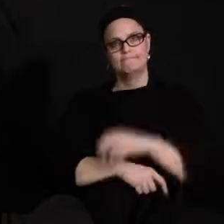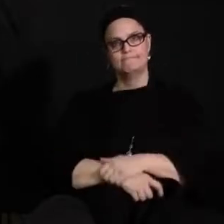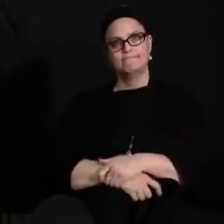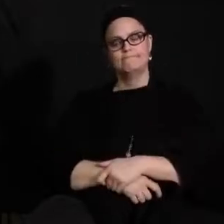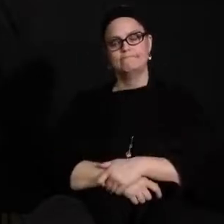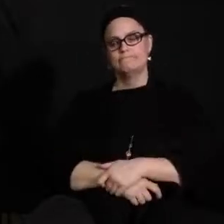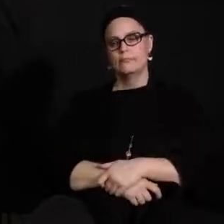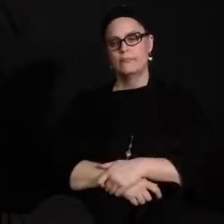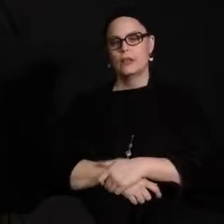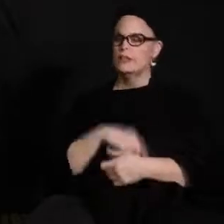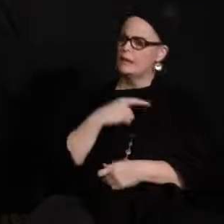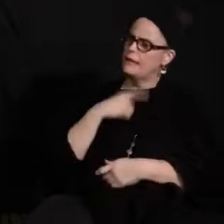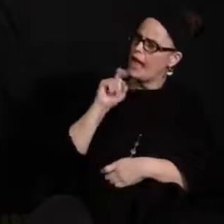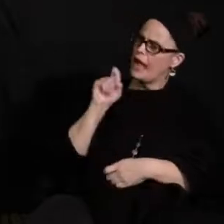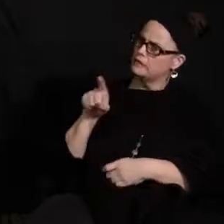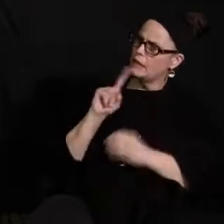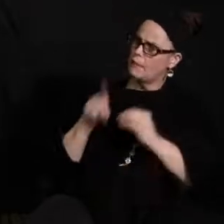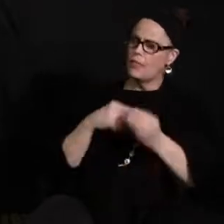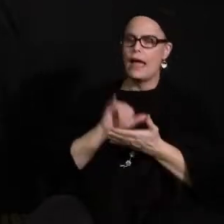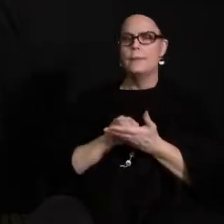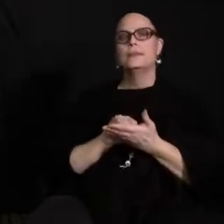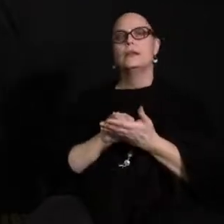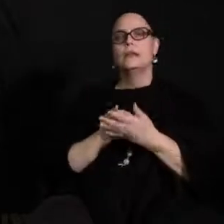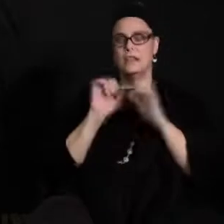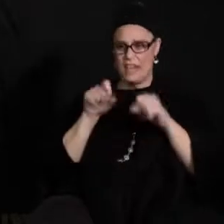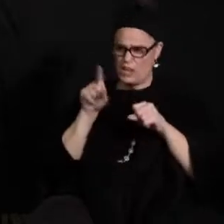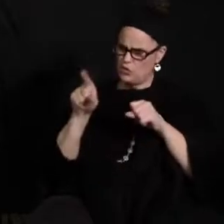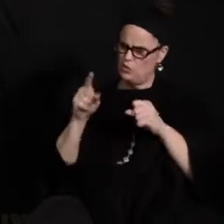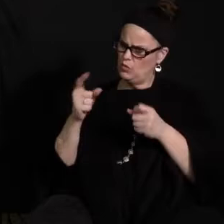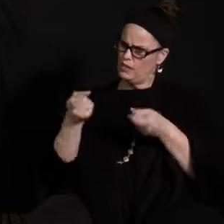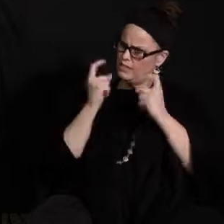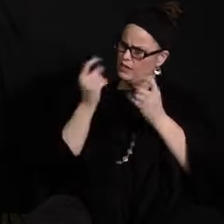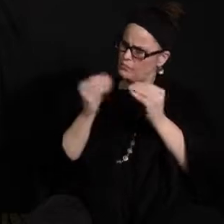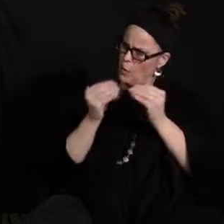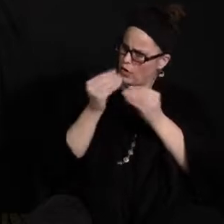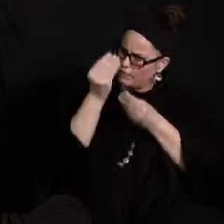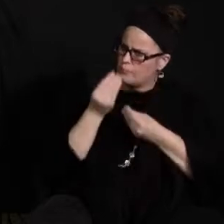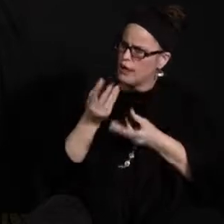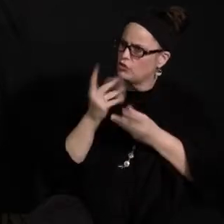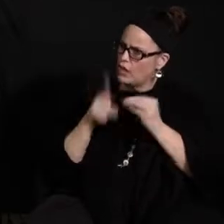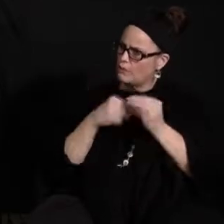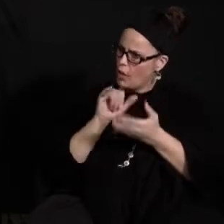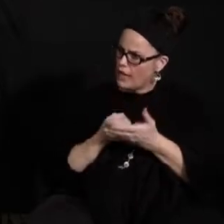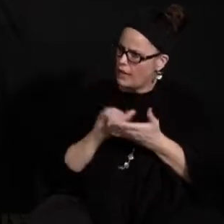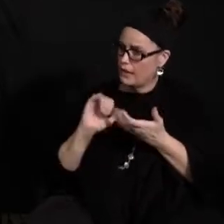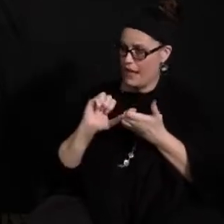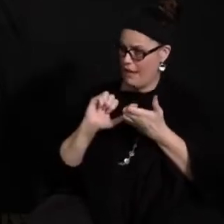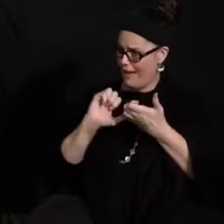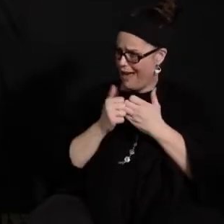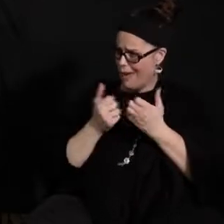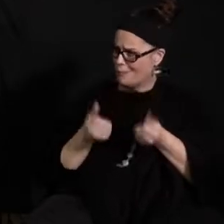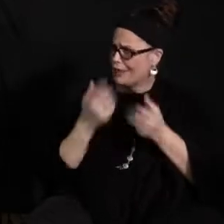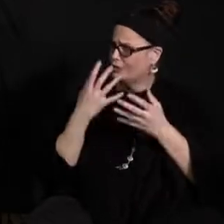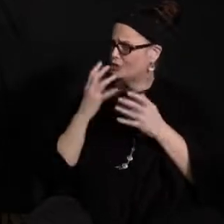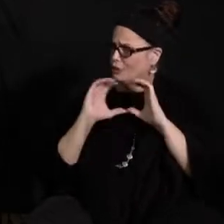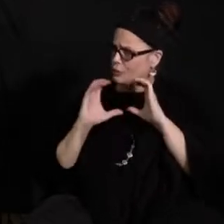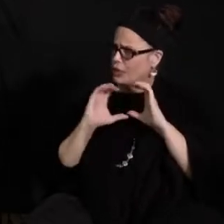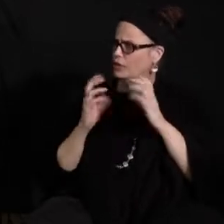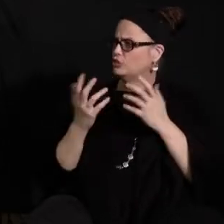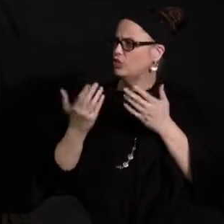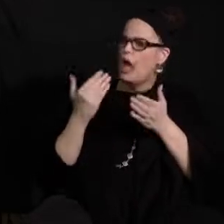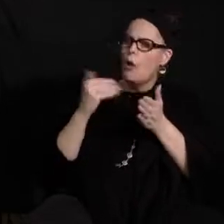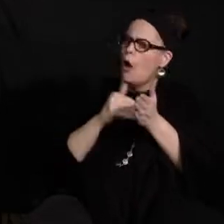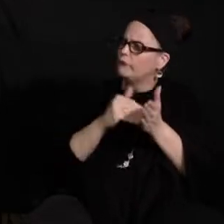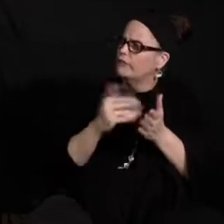Allow me to ask a follow up. Can you kind of elaborate a little bit more on like maybe the frequency of communication and also if